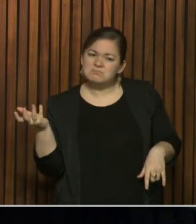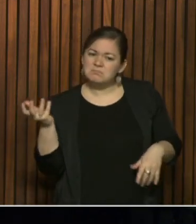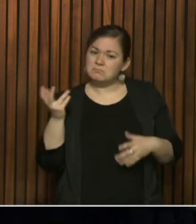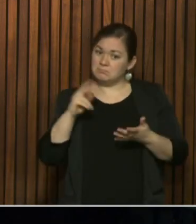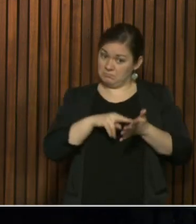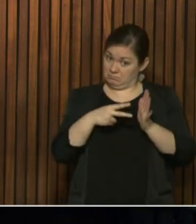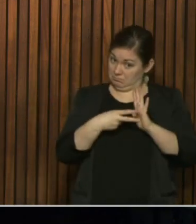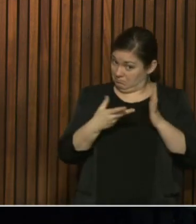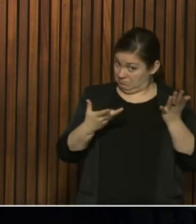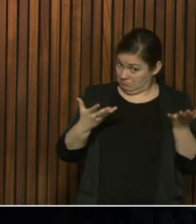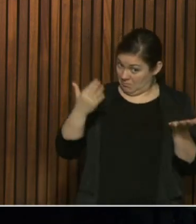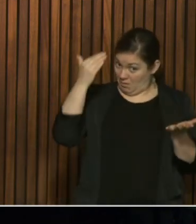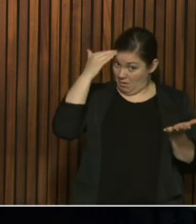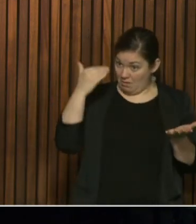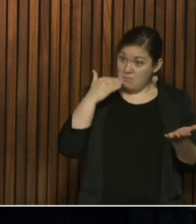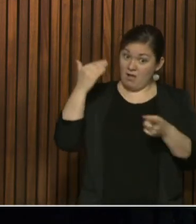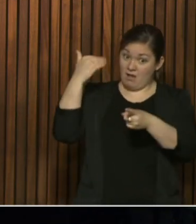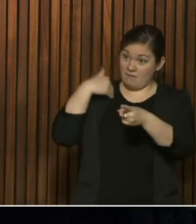centres?